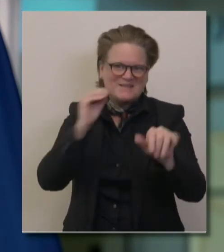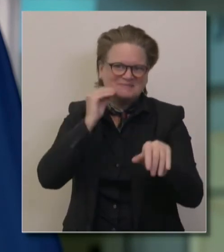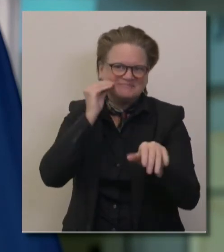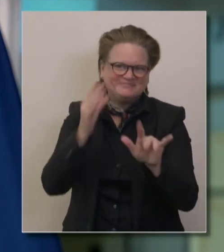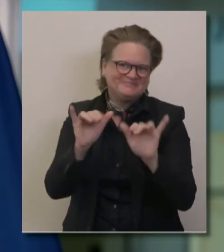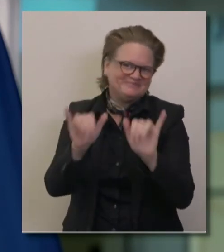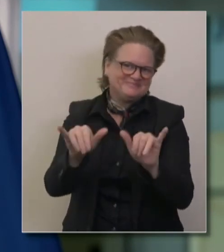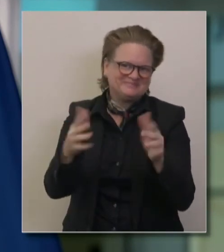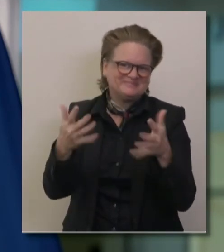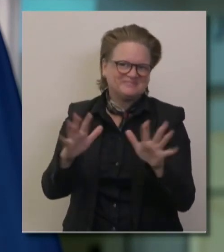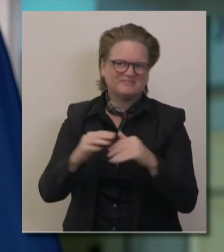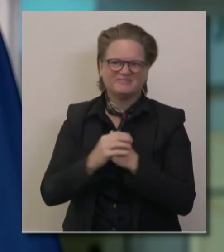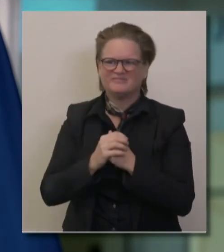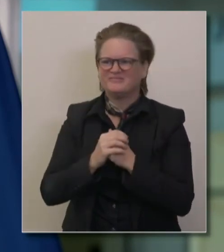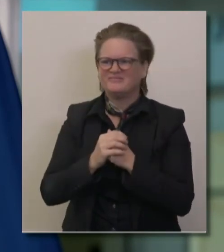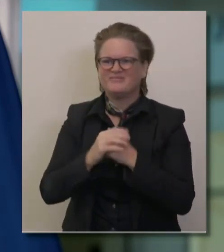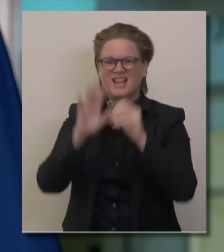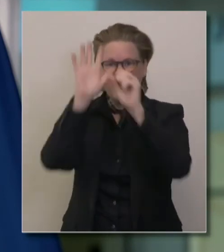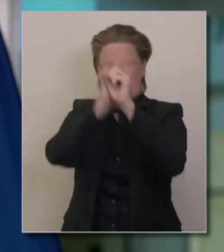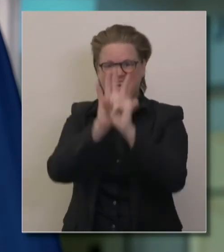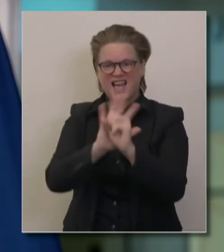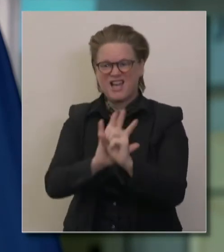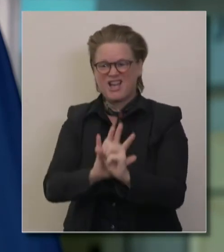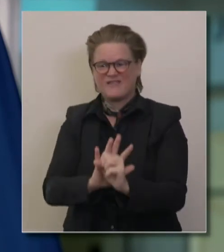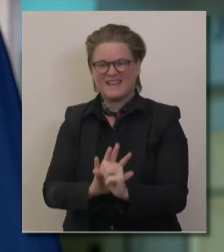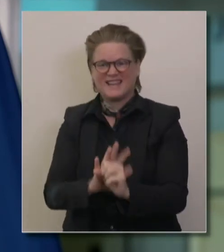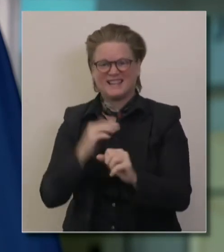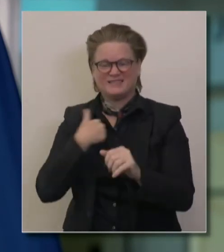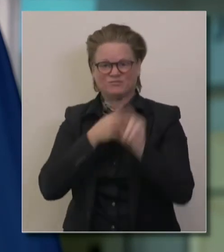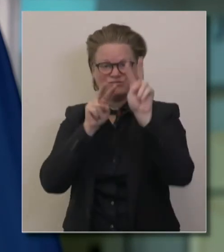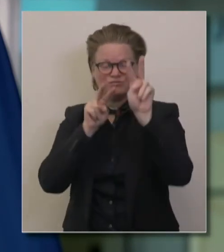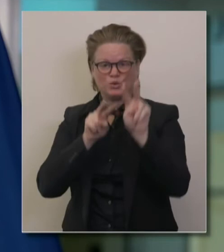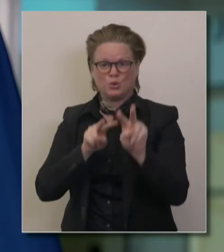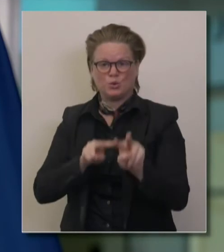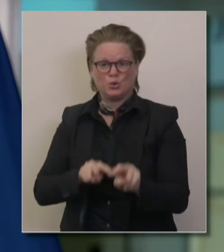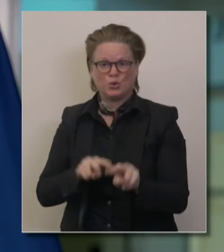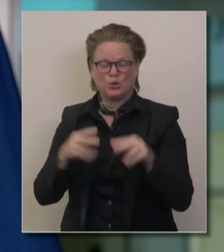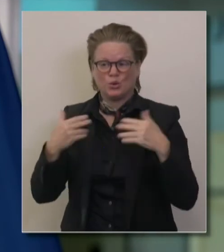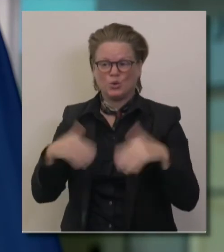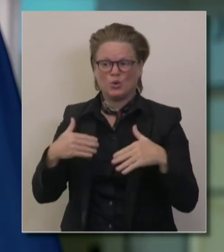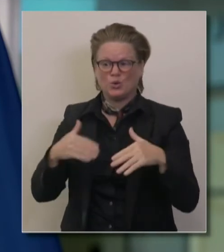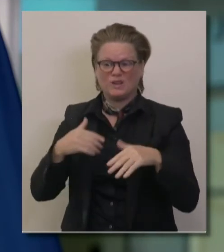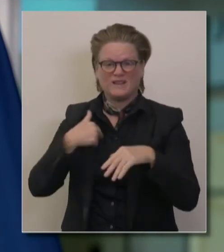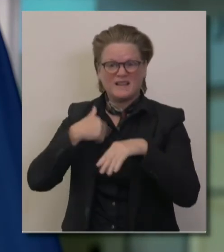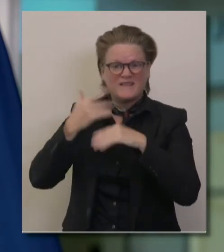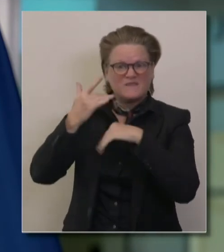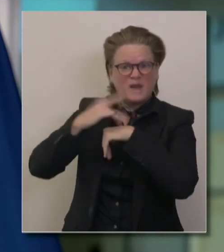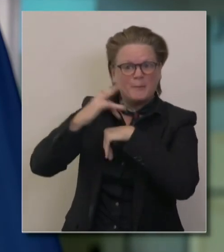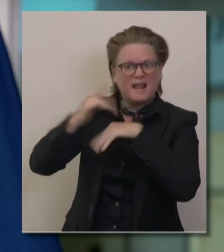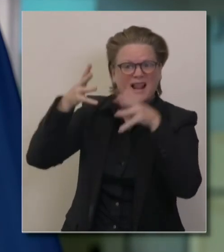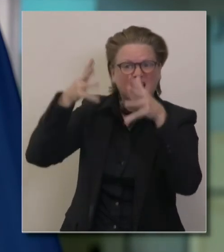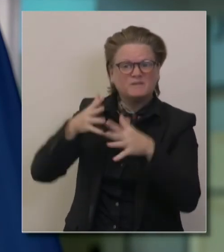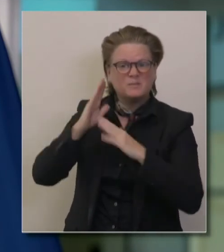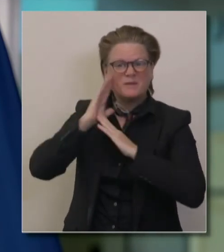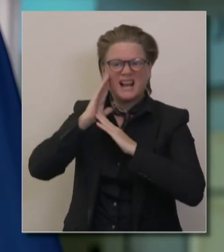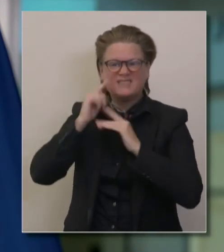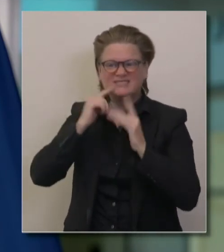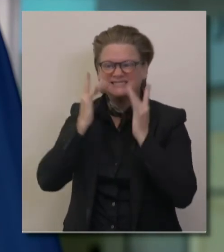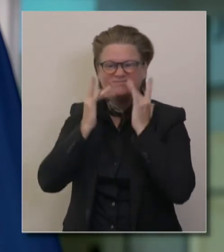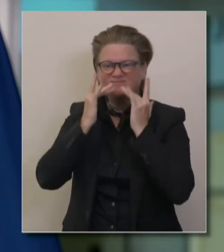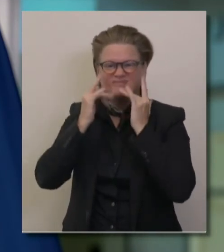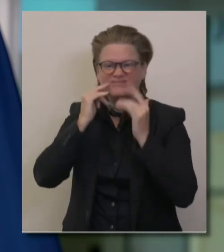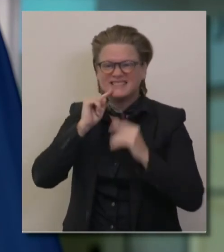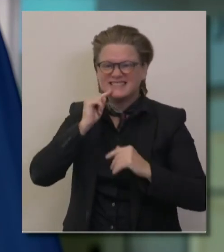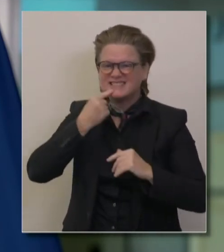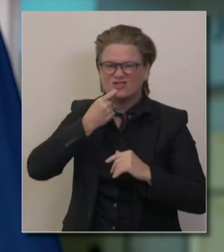areas where ICU capacity has dropped below a specific level, encourage, really require people,